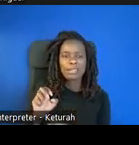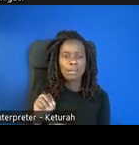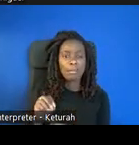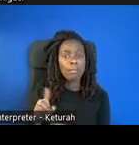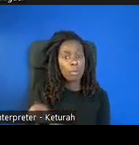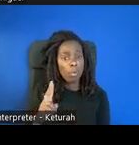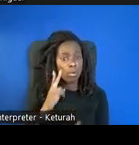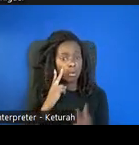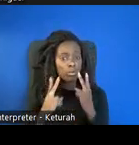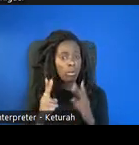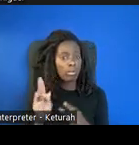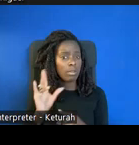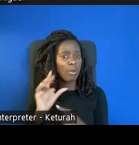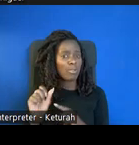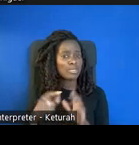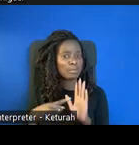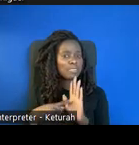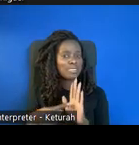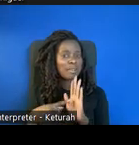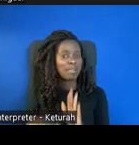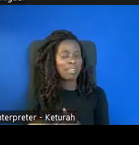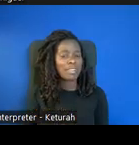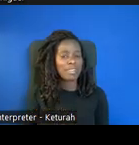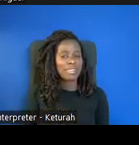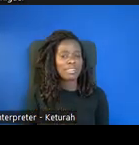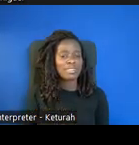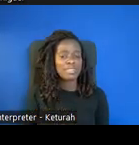saw the wonderful example that we had of.